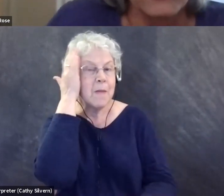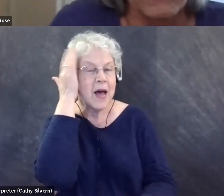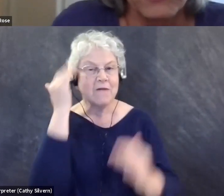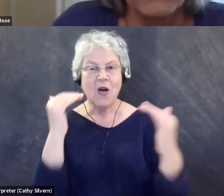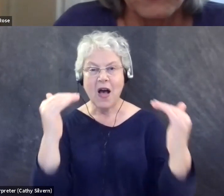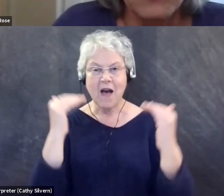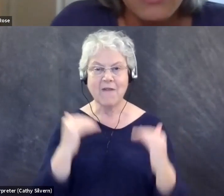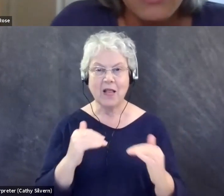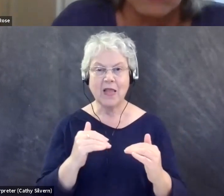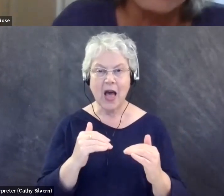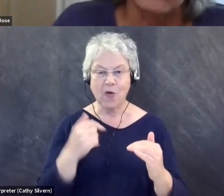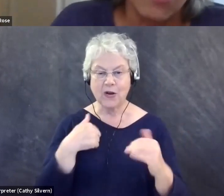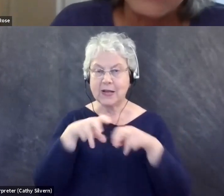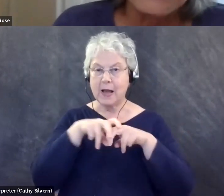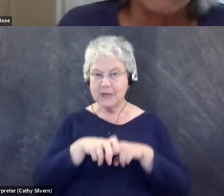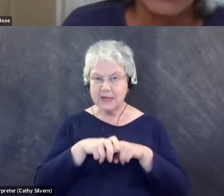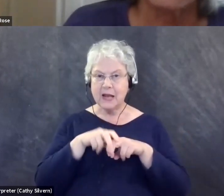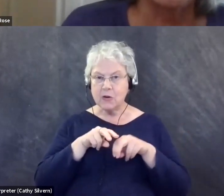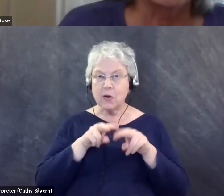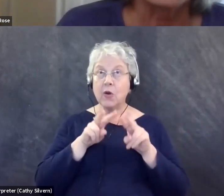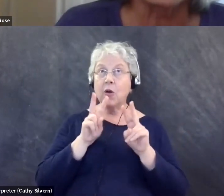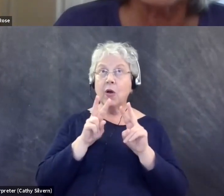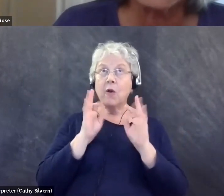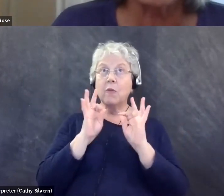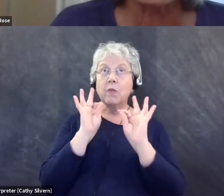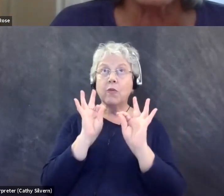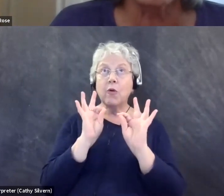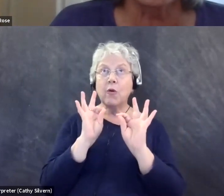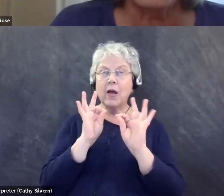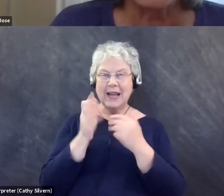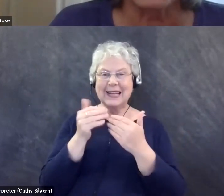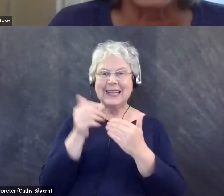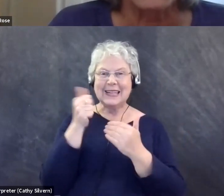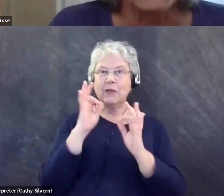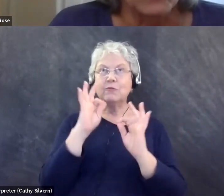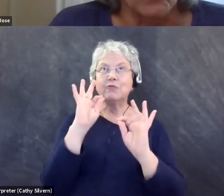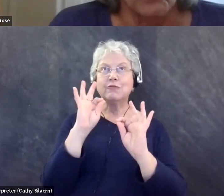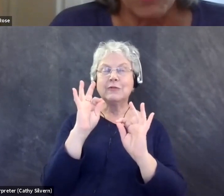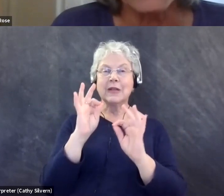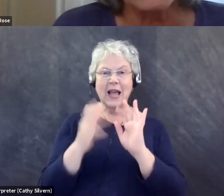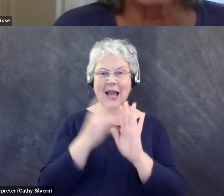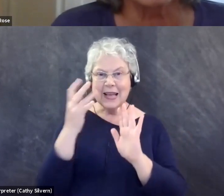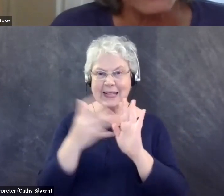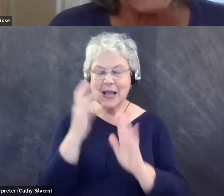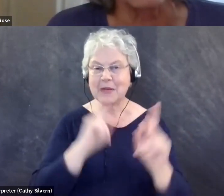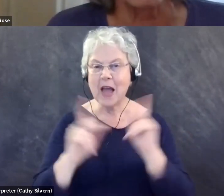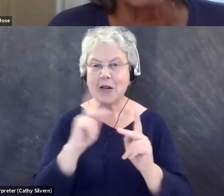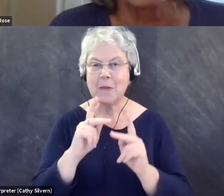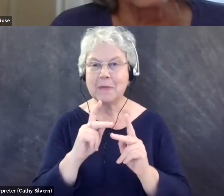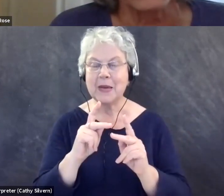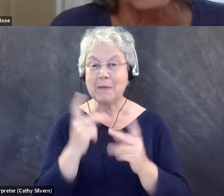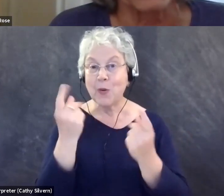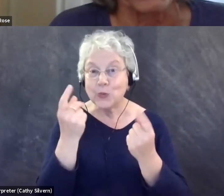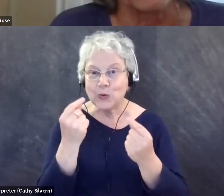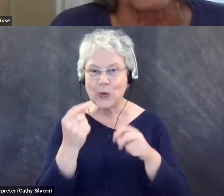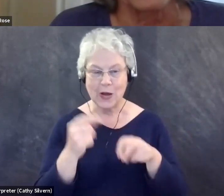field of view. And also along that same line, sometimes people walk in front of